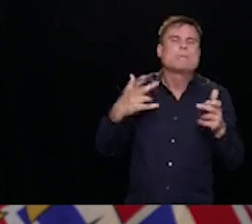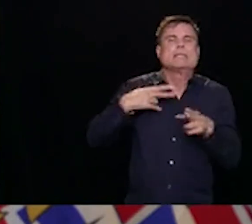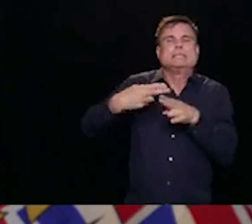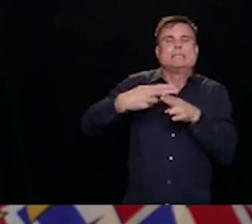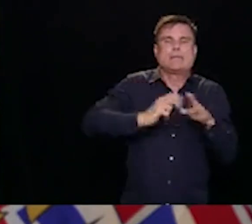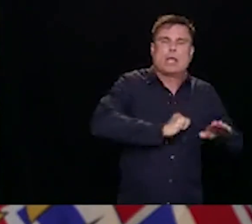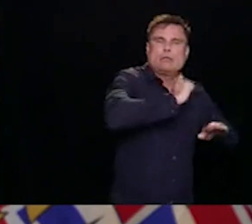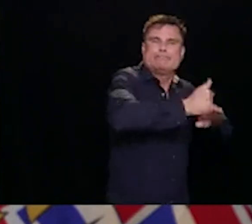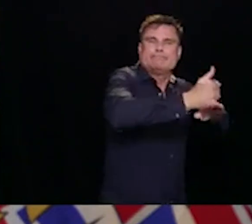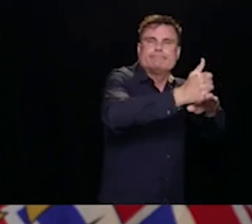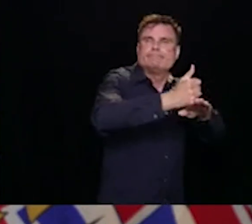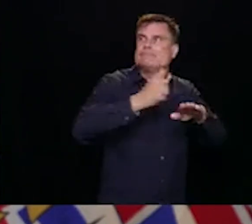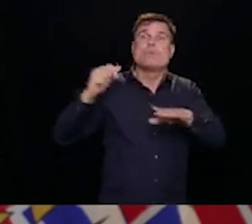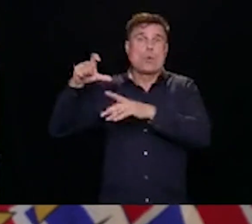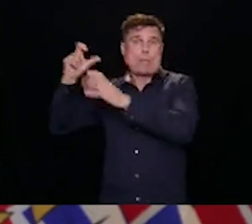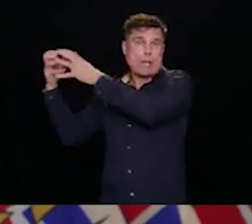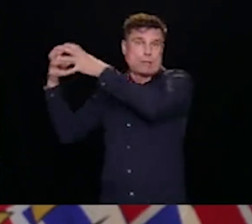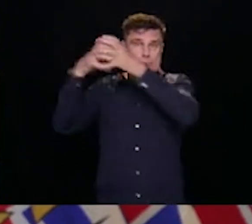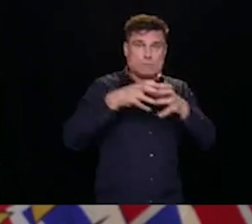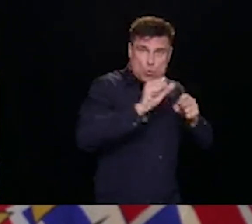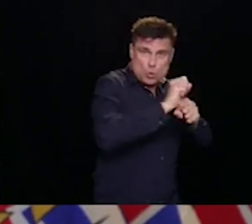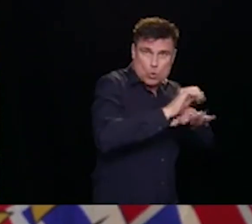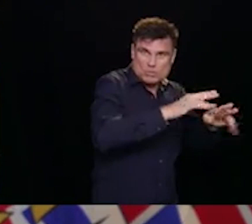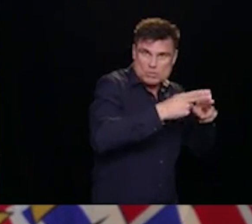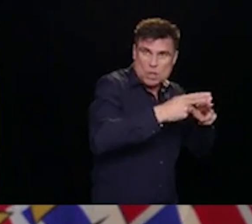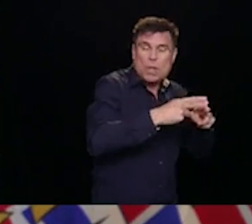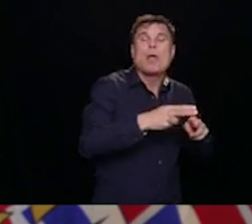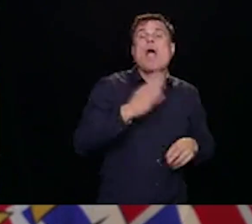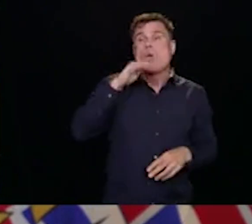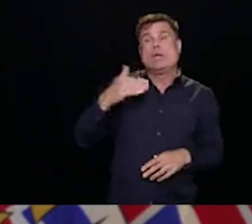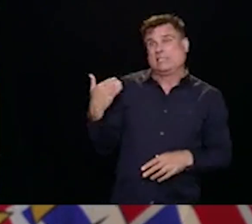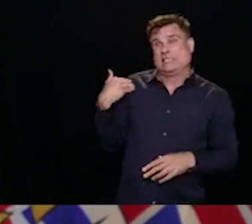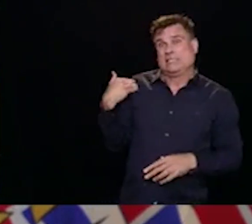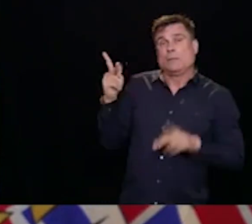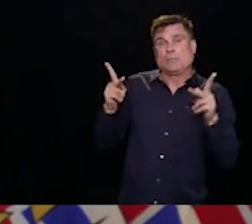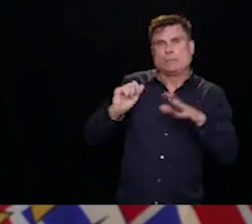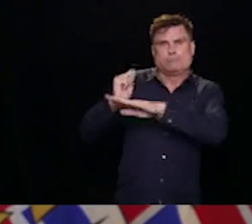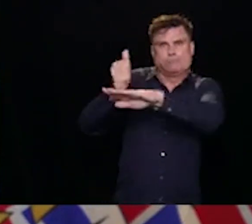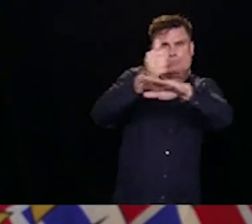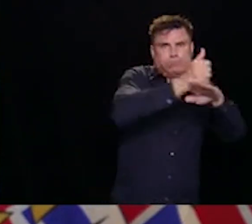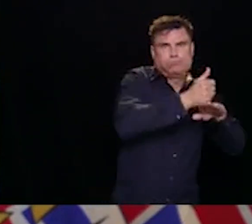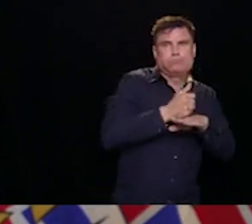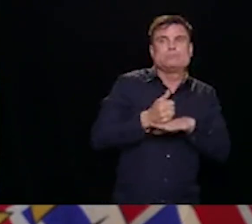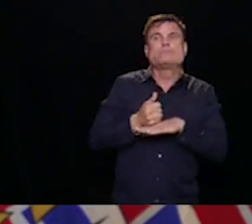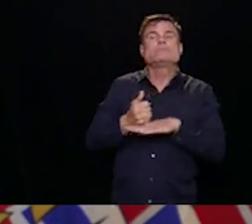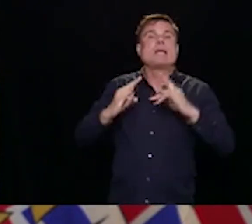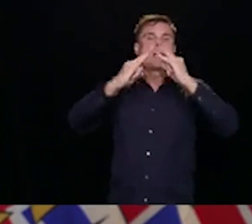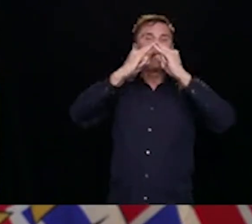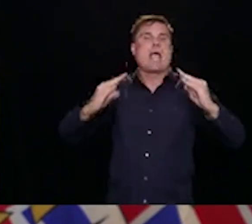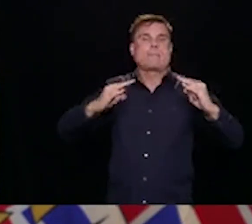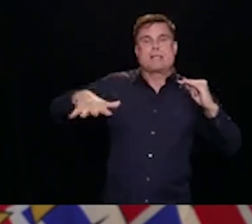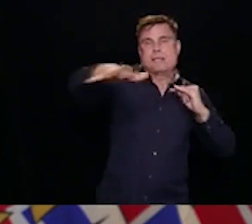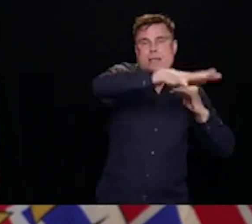of the campsites in those areas, and that they have appropriate hygiene and other things in place. So, this whole certificate is making